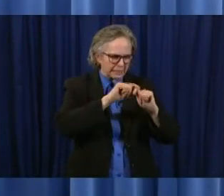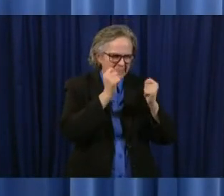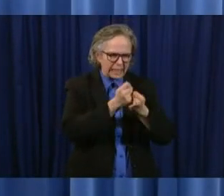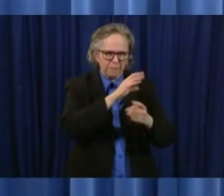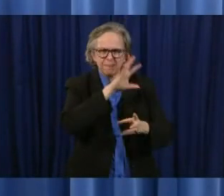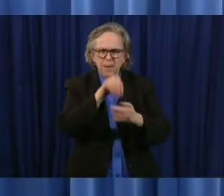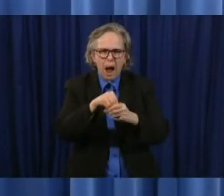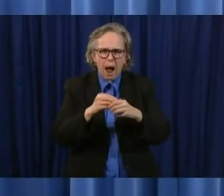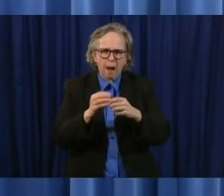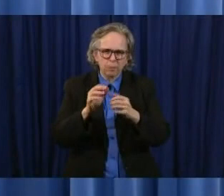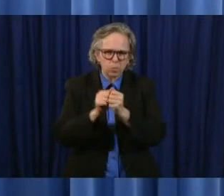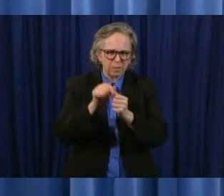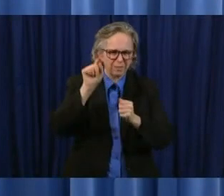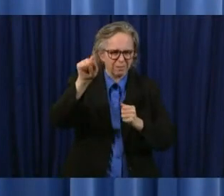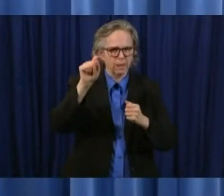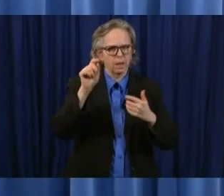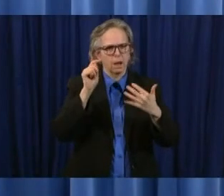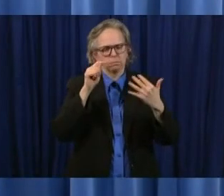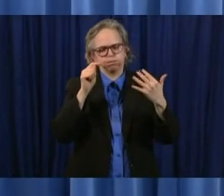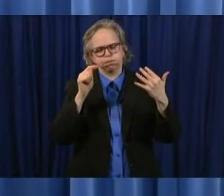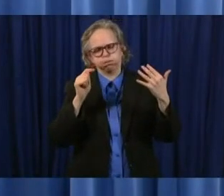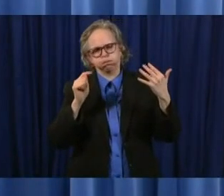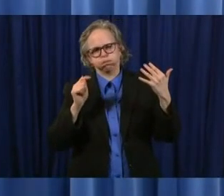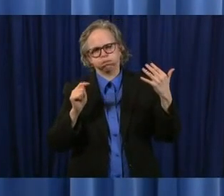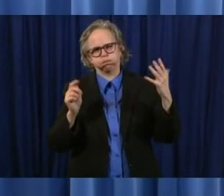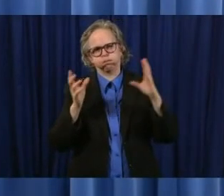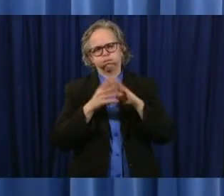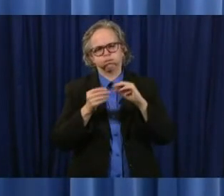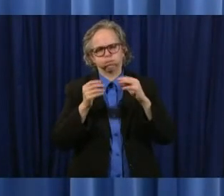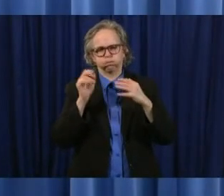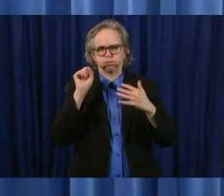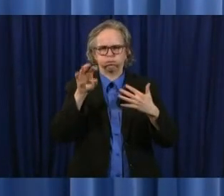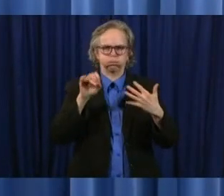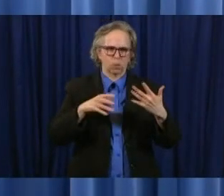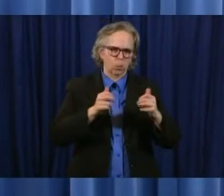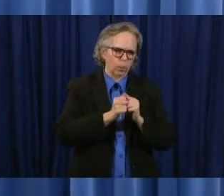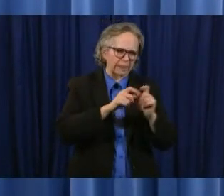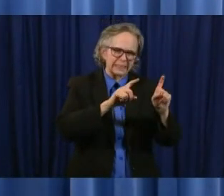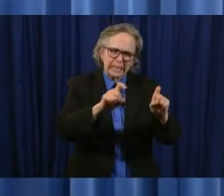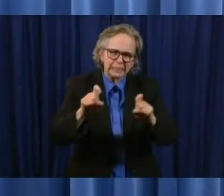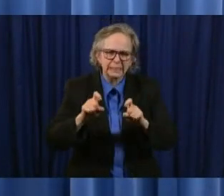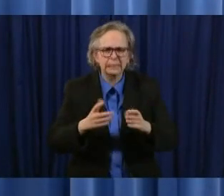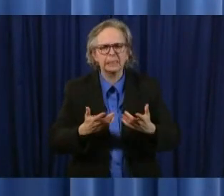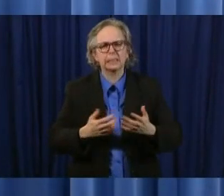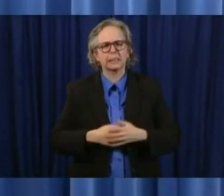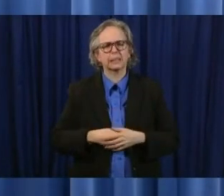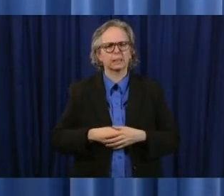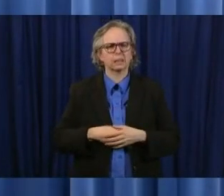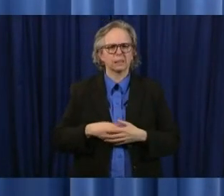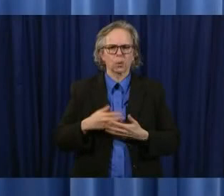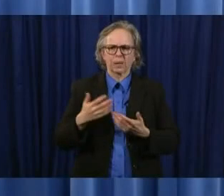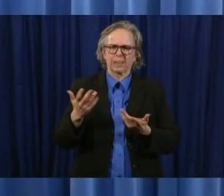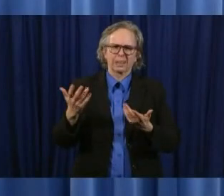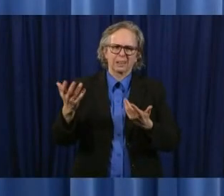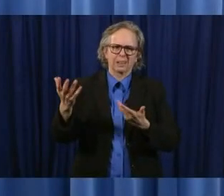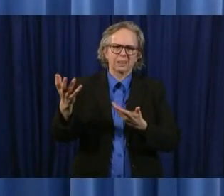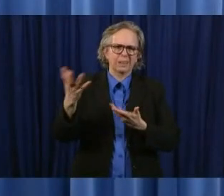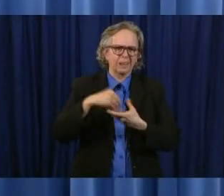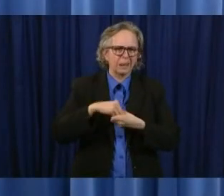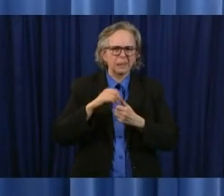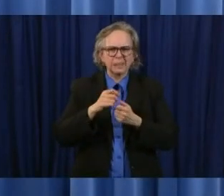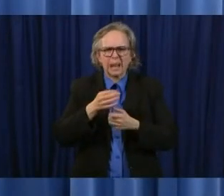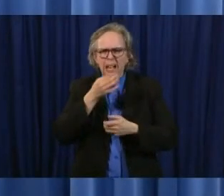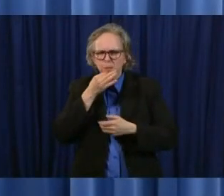we've surged in there with with a lot of tests um we brought in the best experts that we can find uh